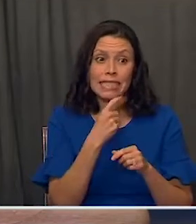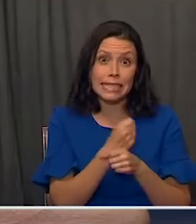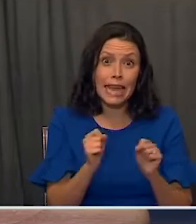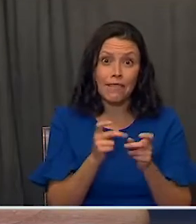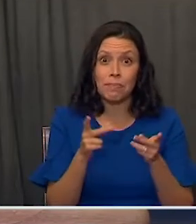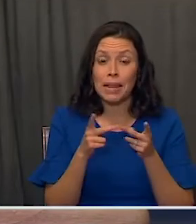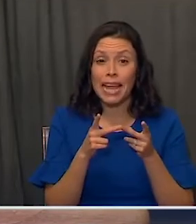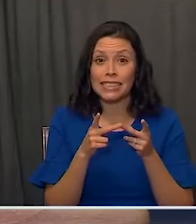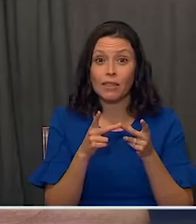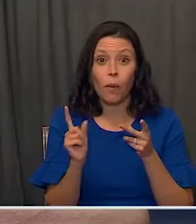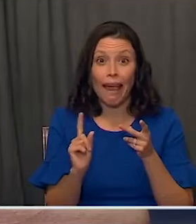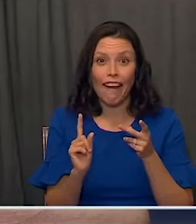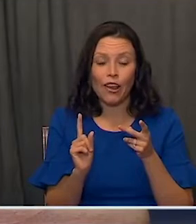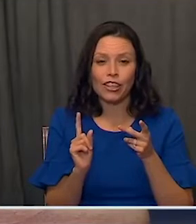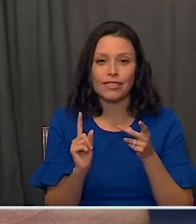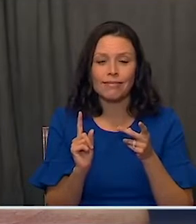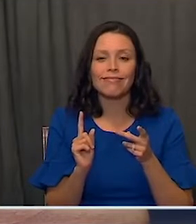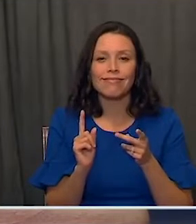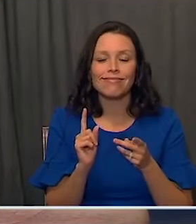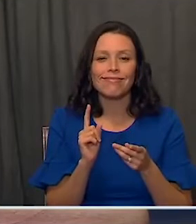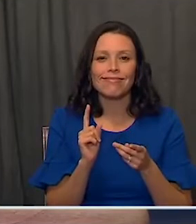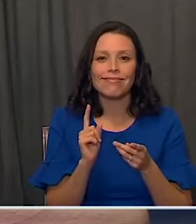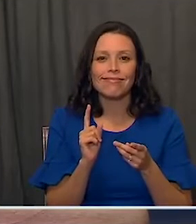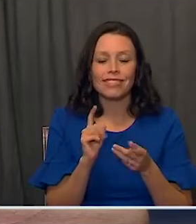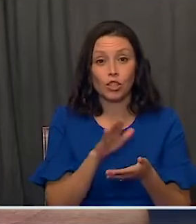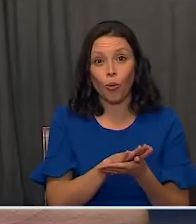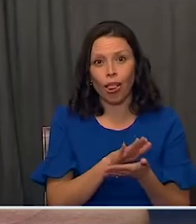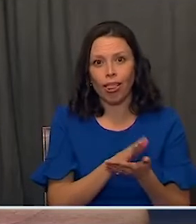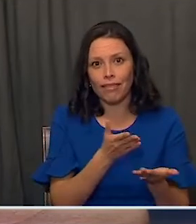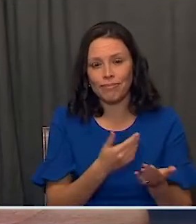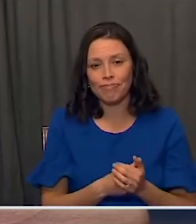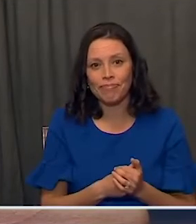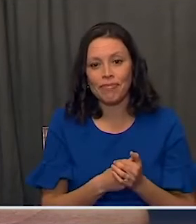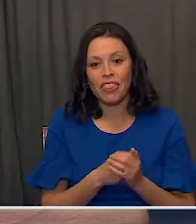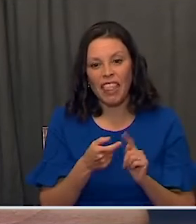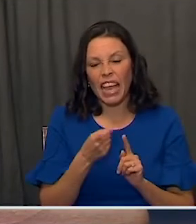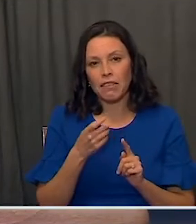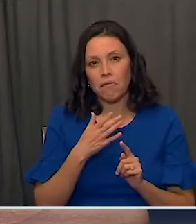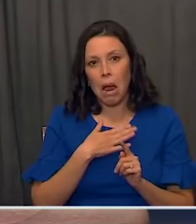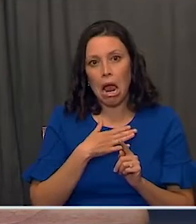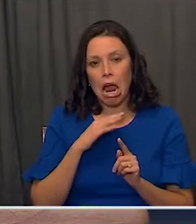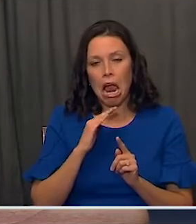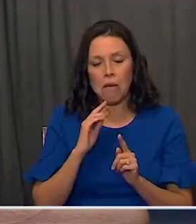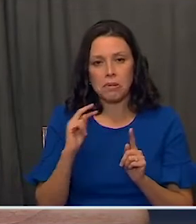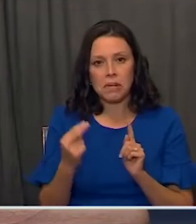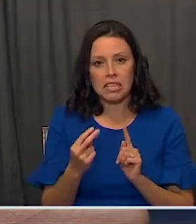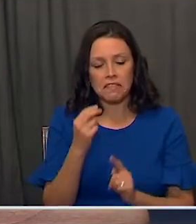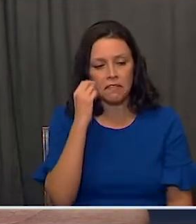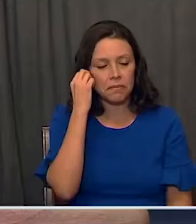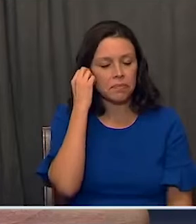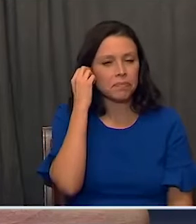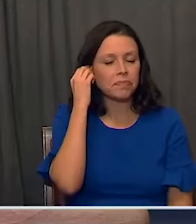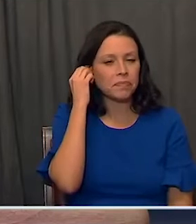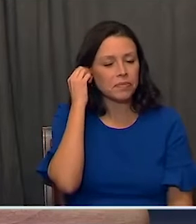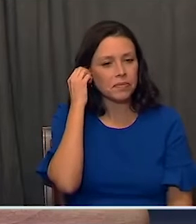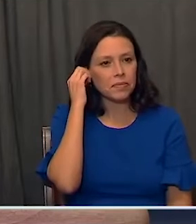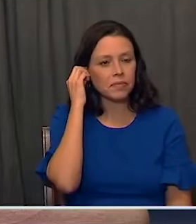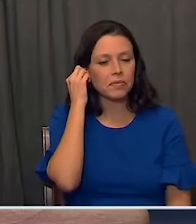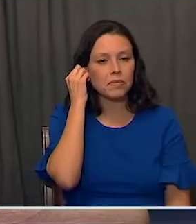safest places they can be from our perspective is to remain in school. It's